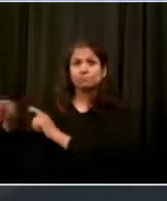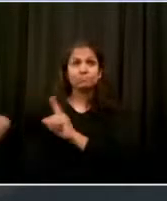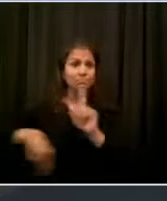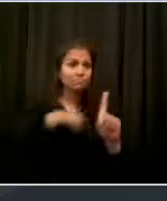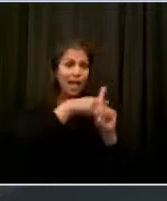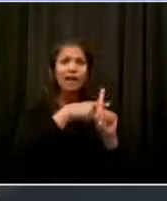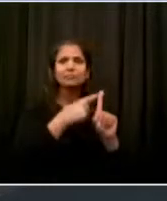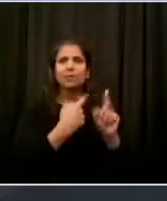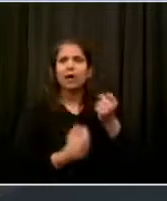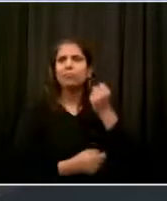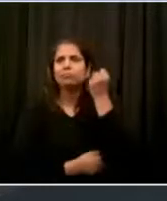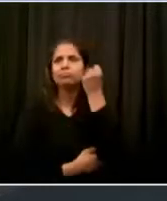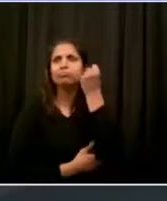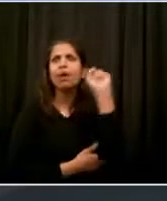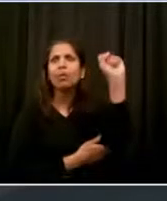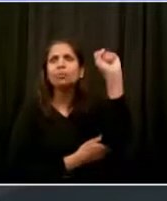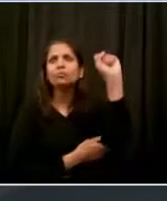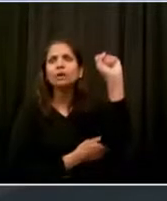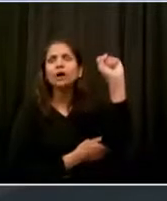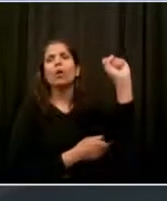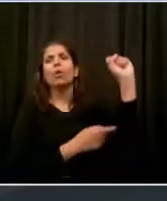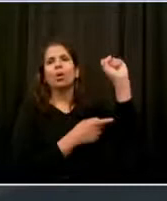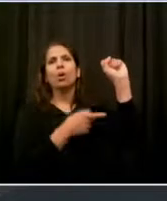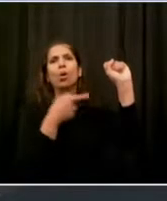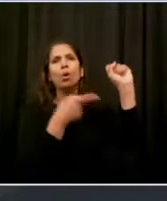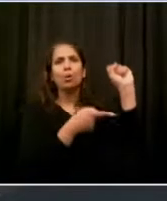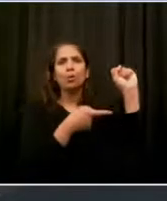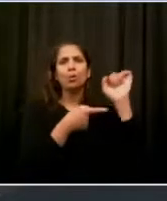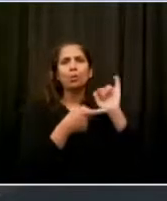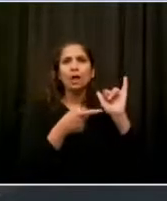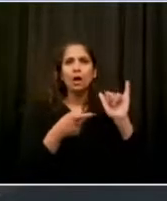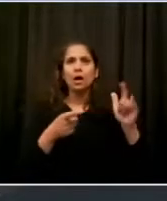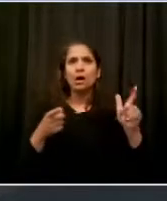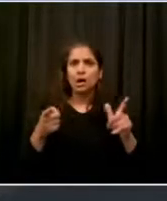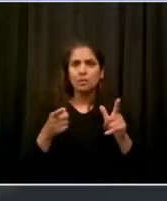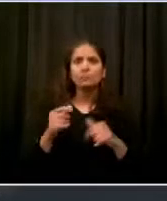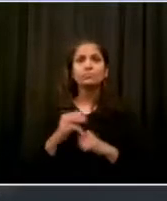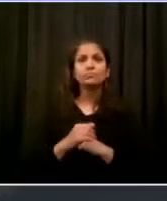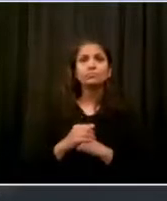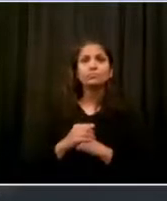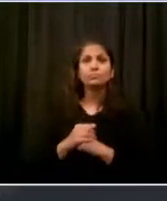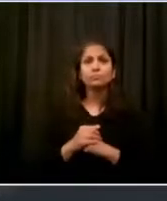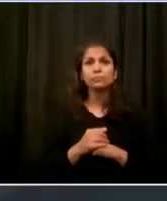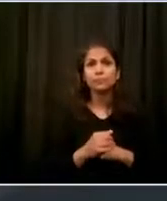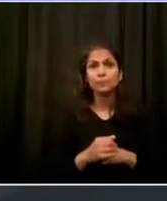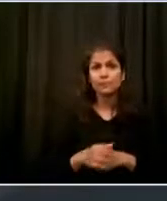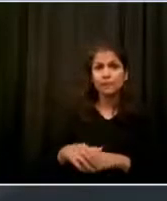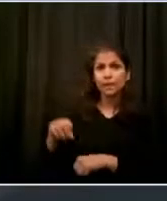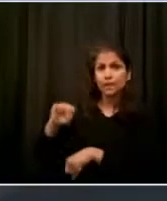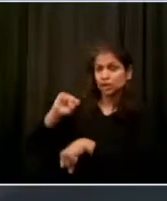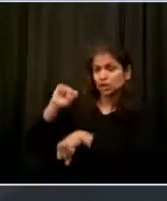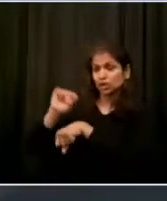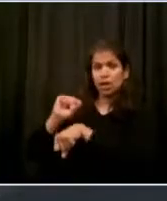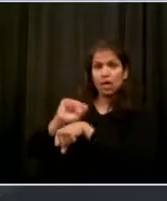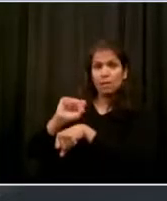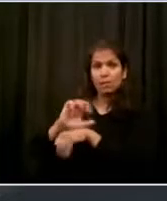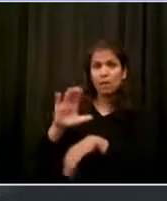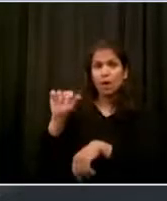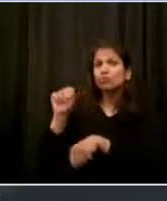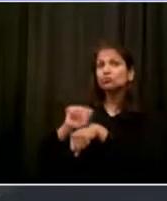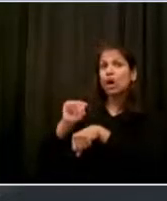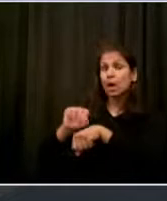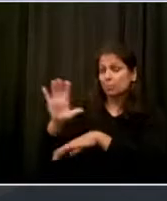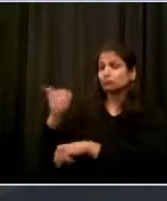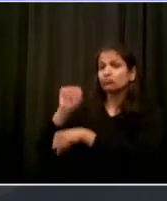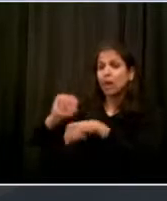housing insecurity, worry about the prospects of the children are included, with depression, with the depression that so often